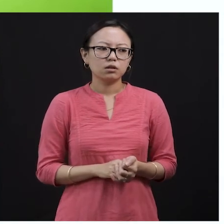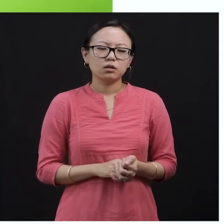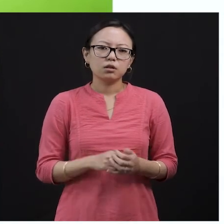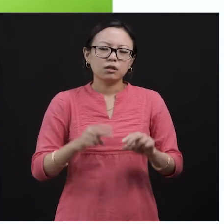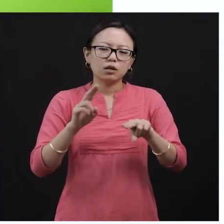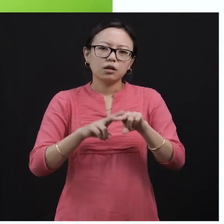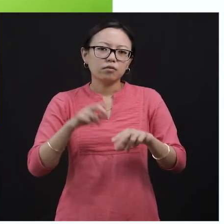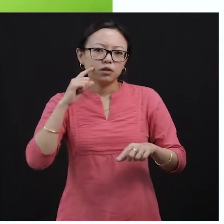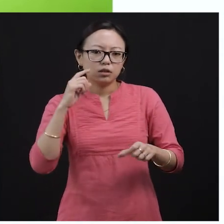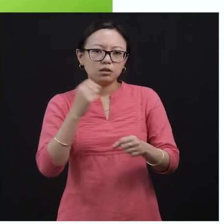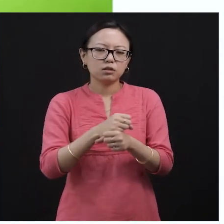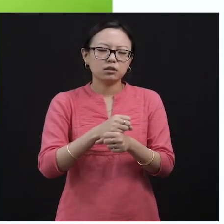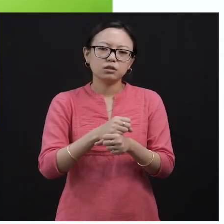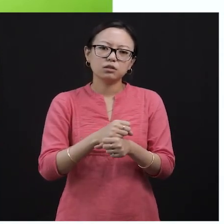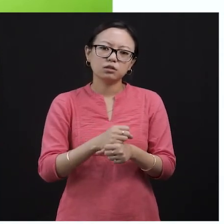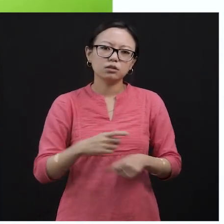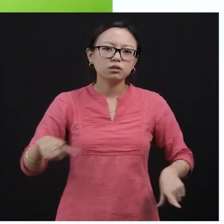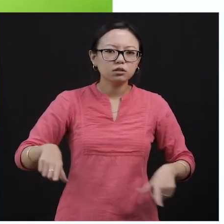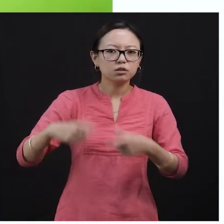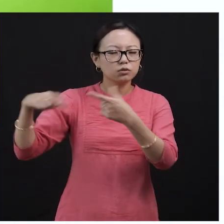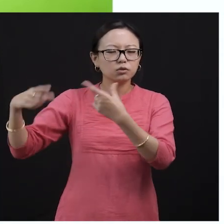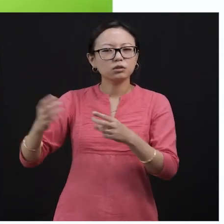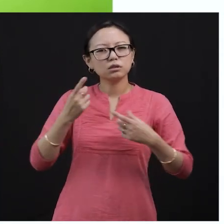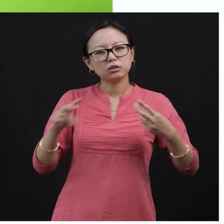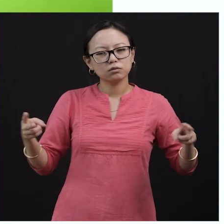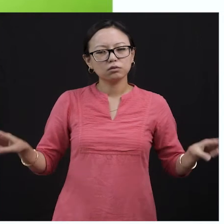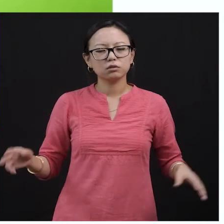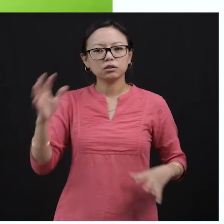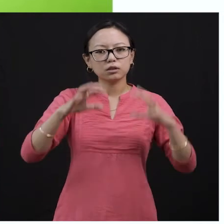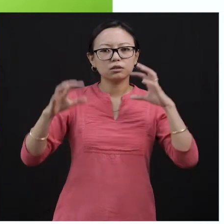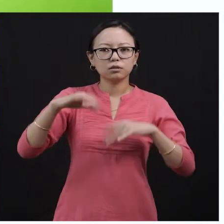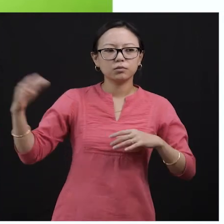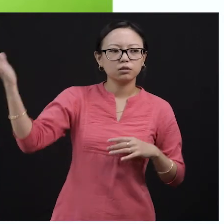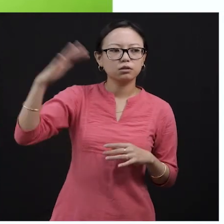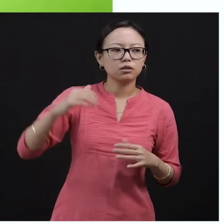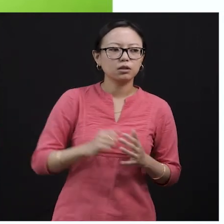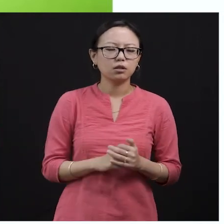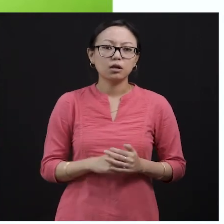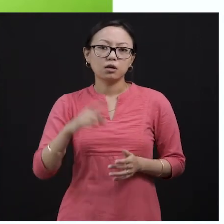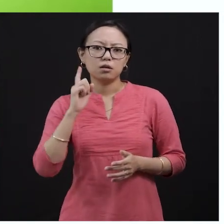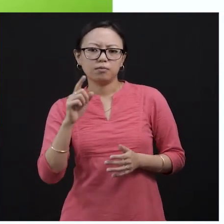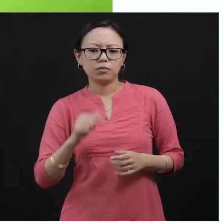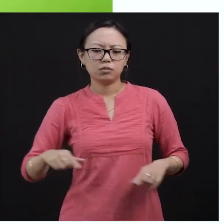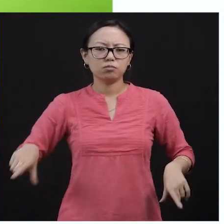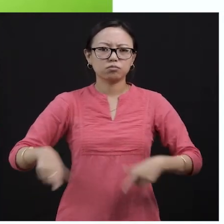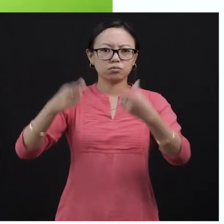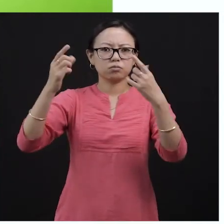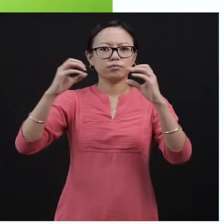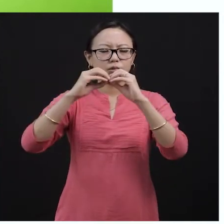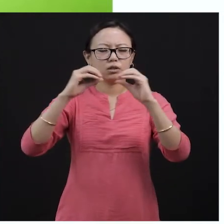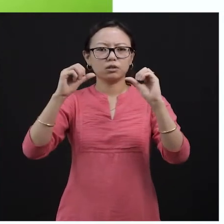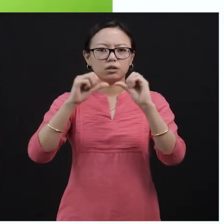place in the garden. There will be so many trees, but the banyan tree becomes the noisiest place because the